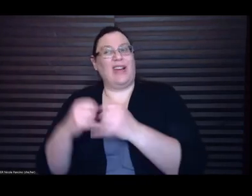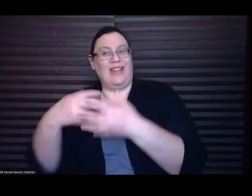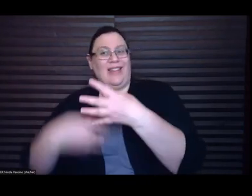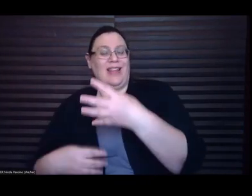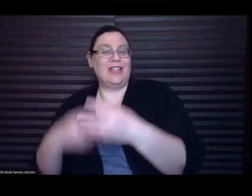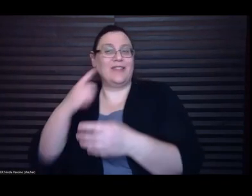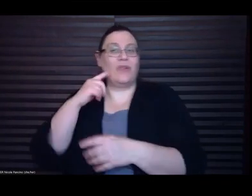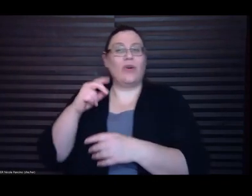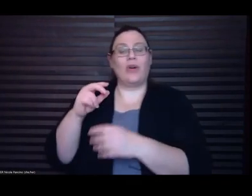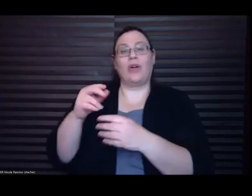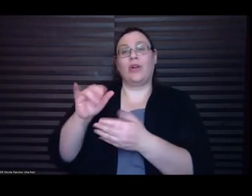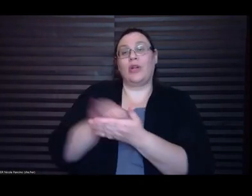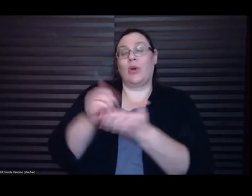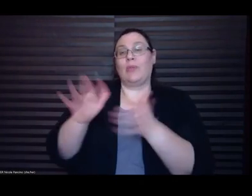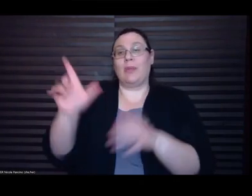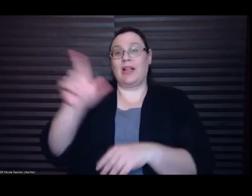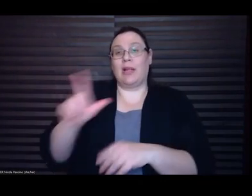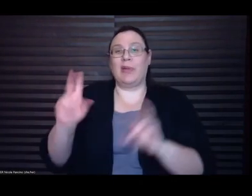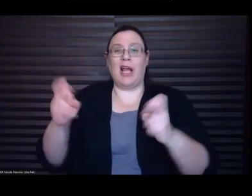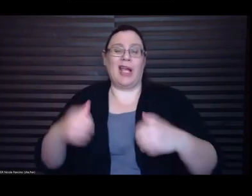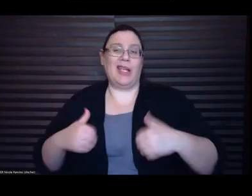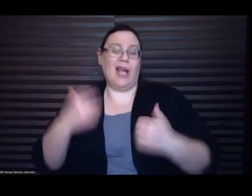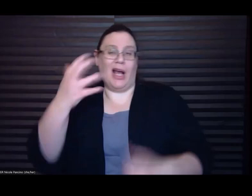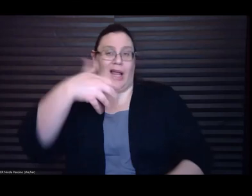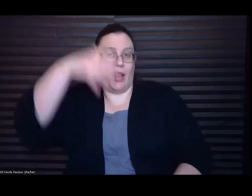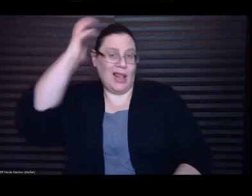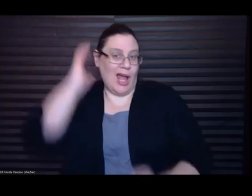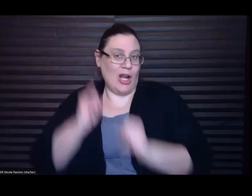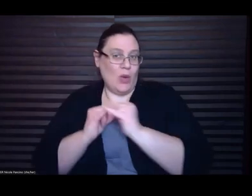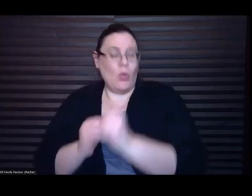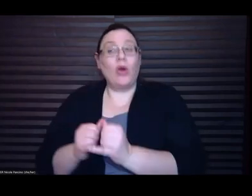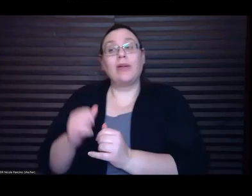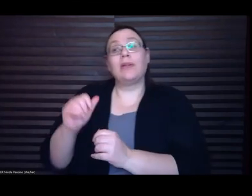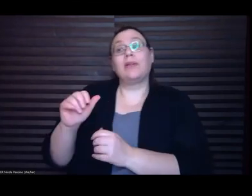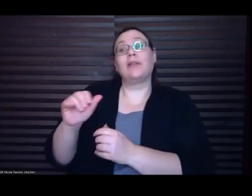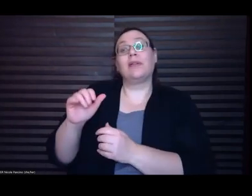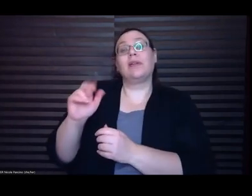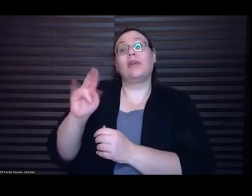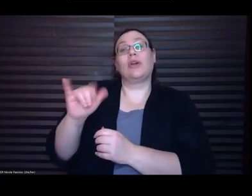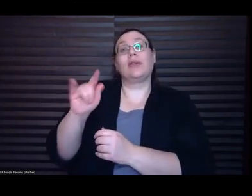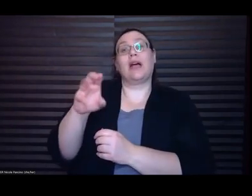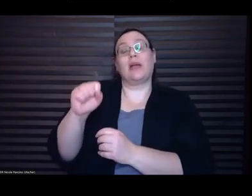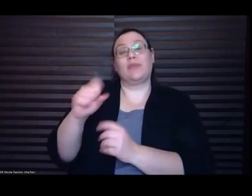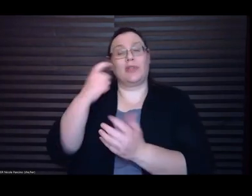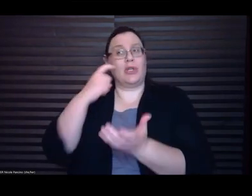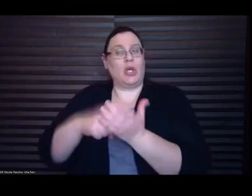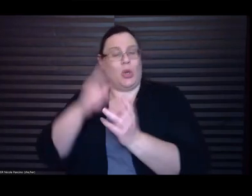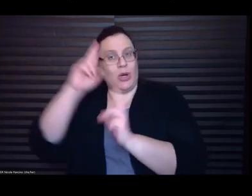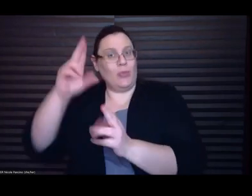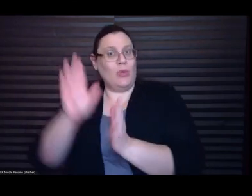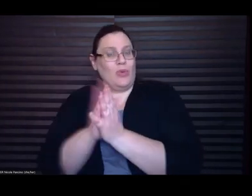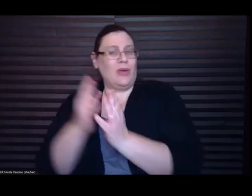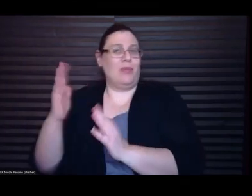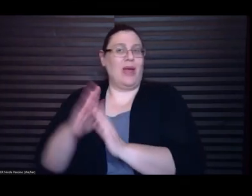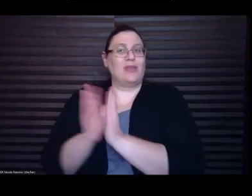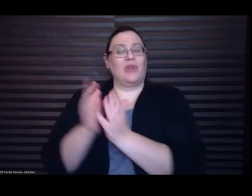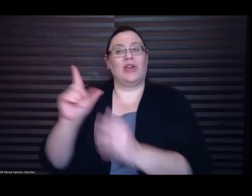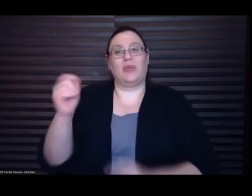named a New York Times notable book and a Best Book of 2015 by the San Francisco Chronicle and the American Library Association.